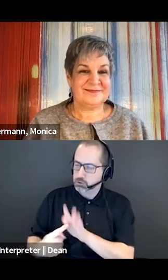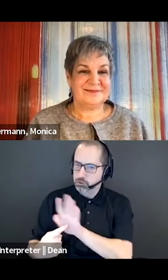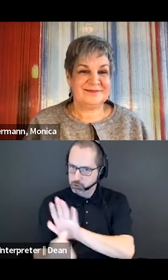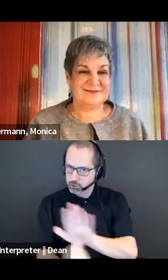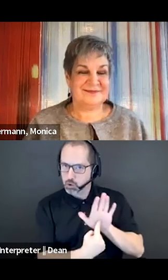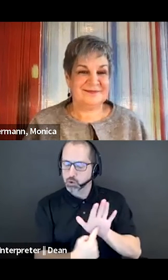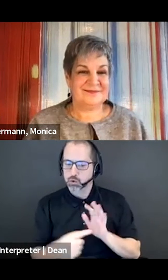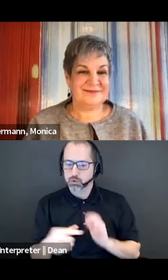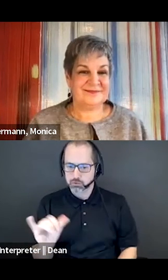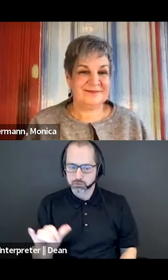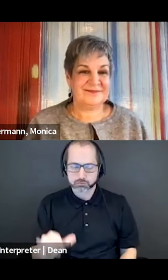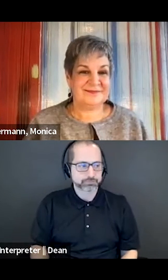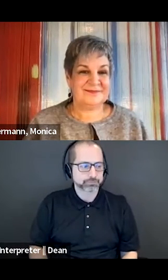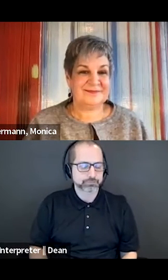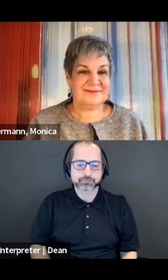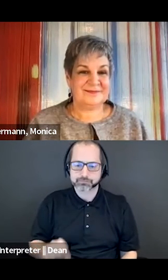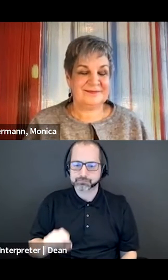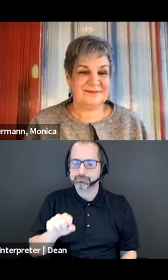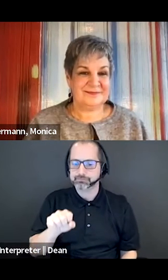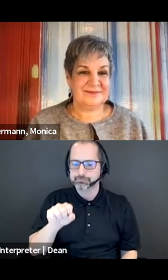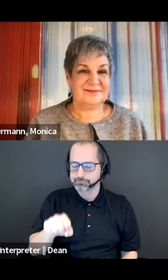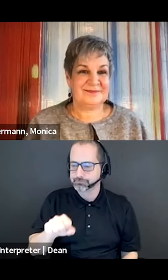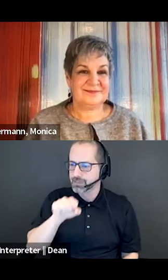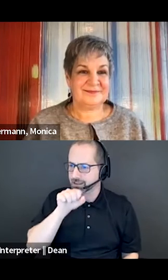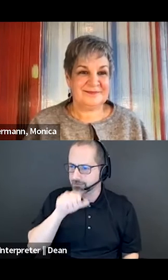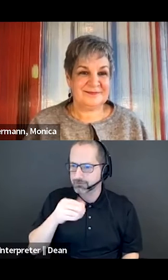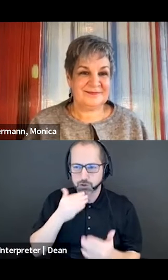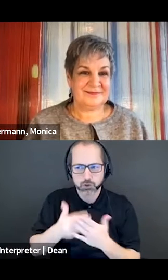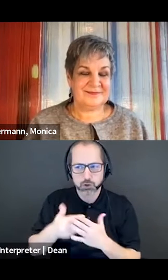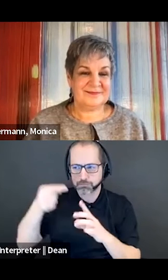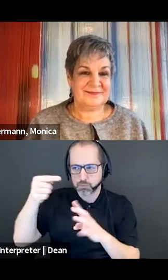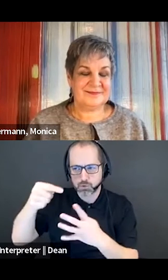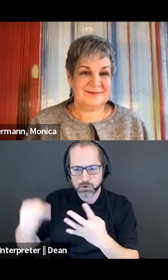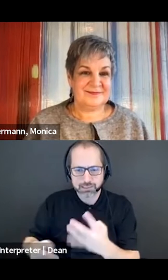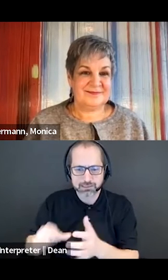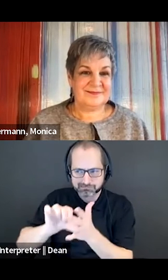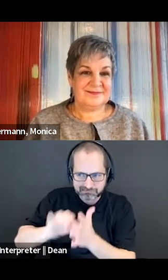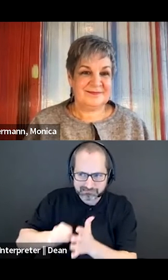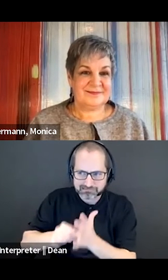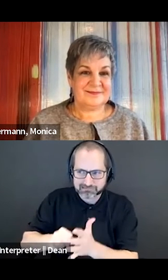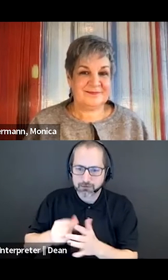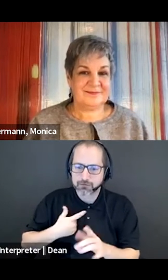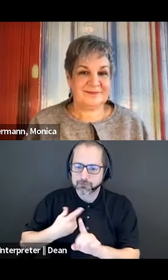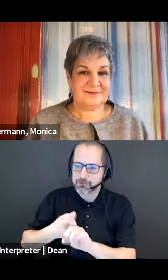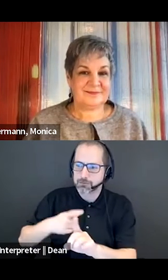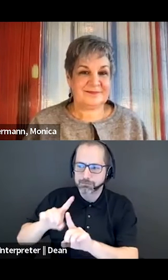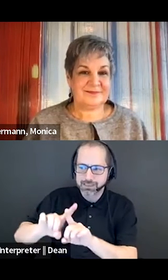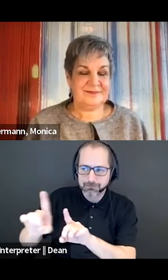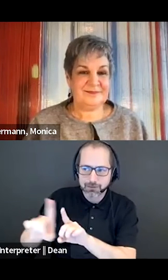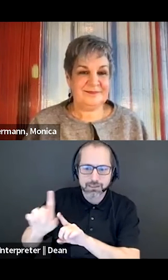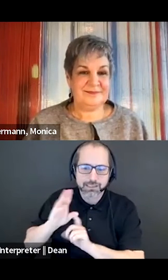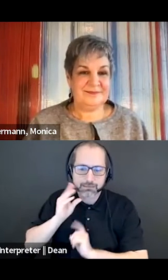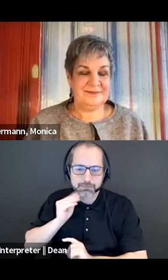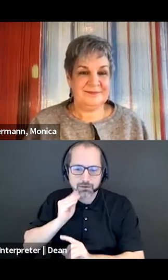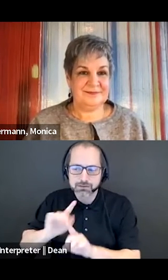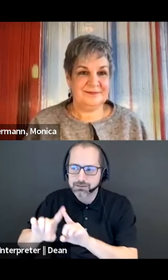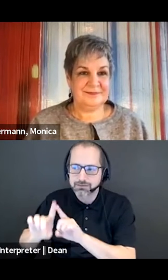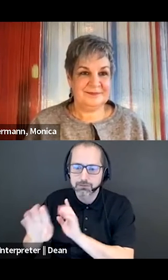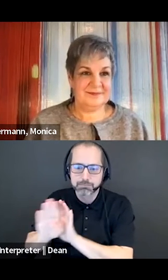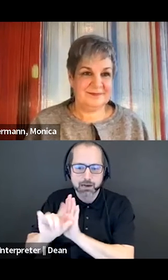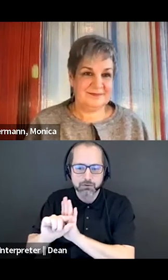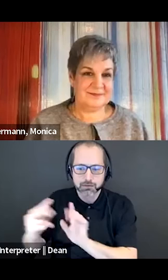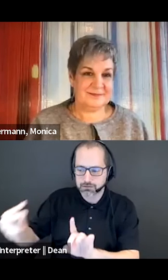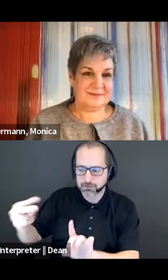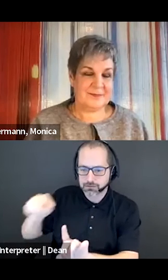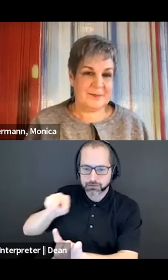Yes, I love that we're reaffirming some of these points, especially from different people's perspectives and backgrounds. It's a really big deal, like